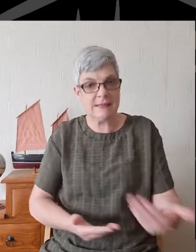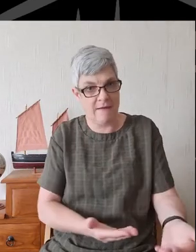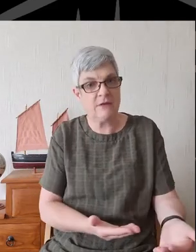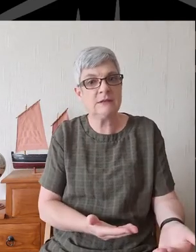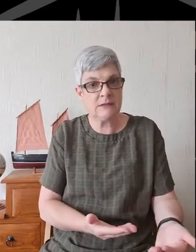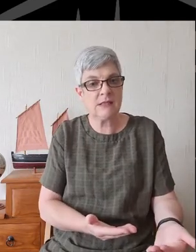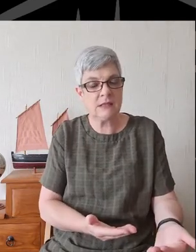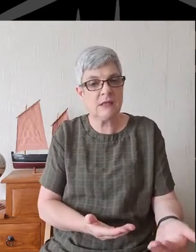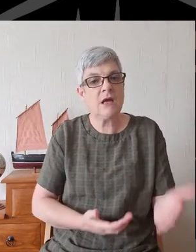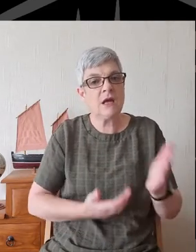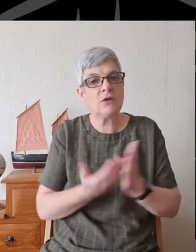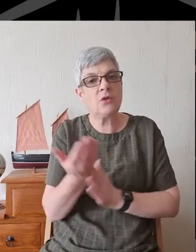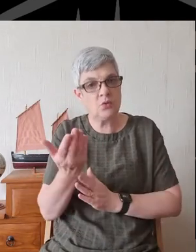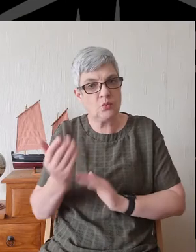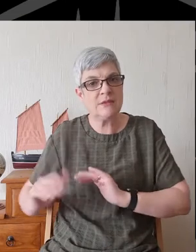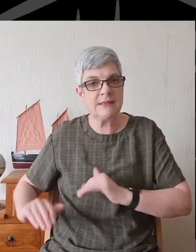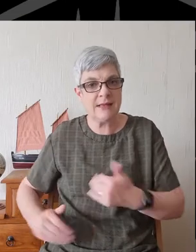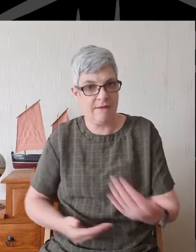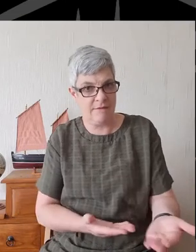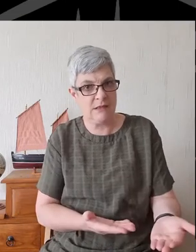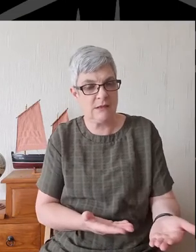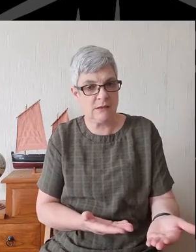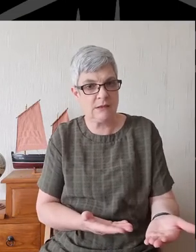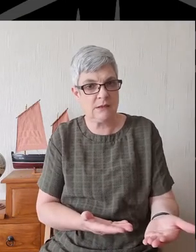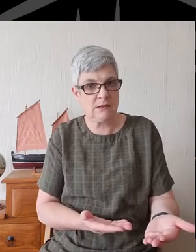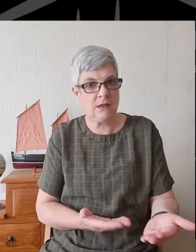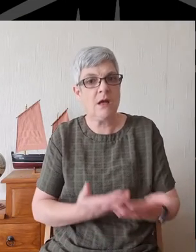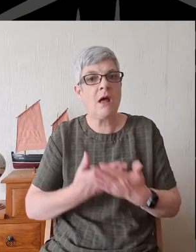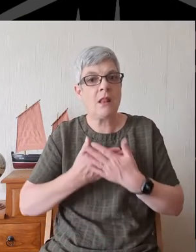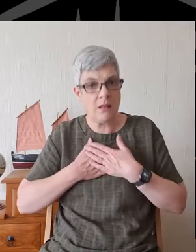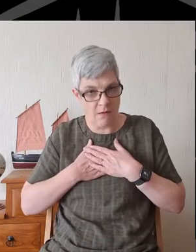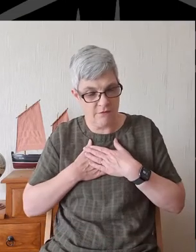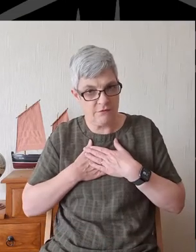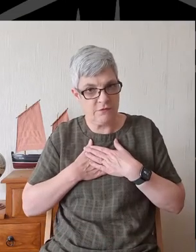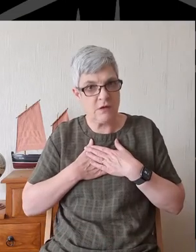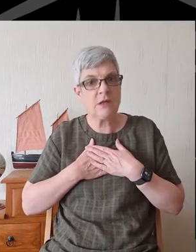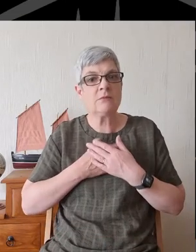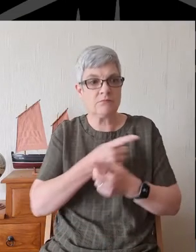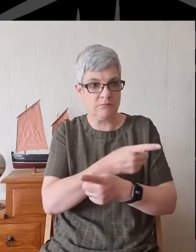and through service love is made known.